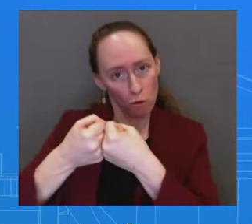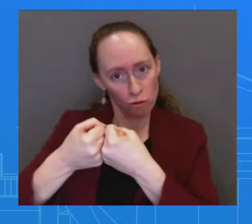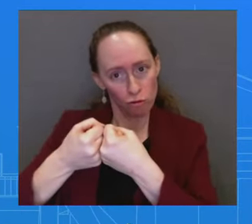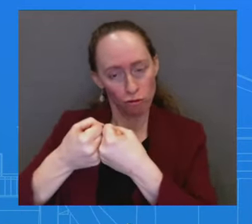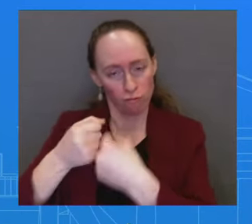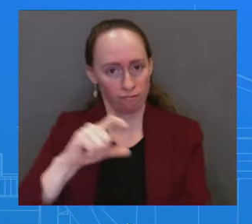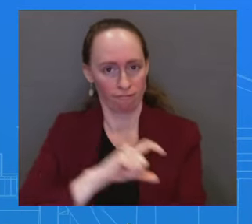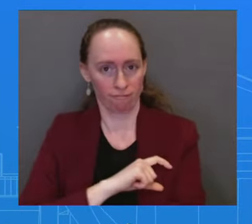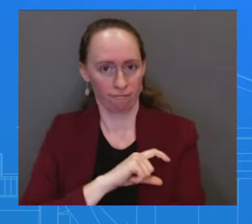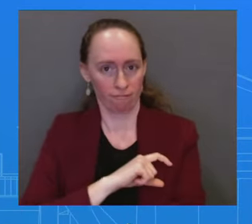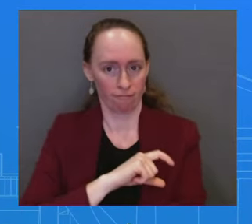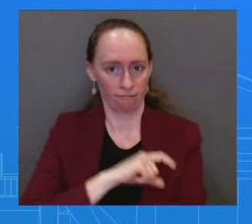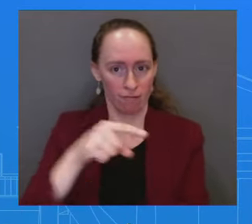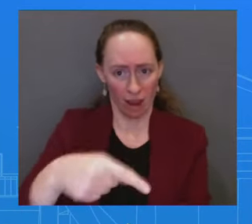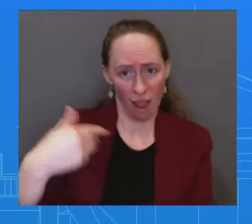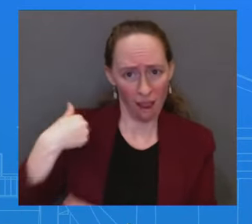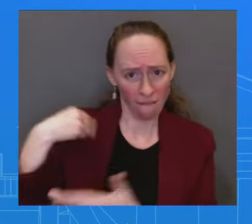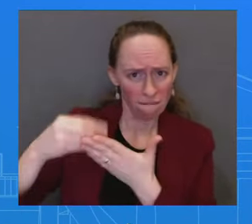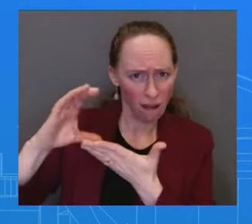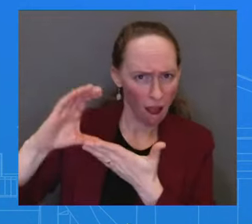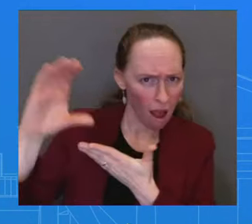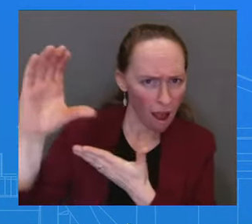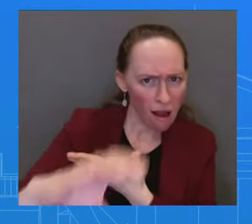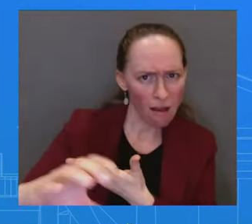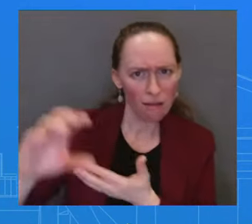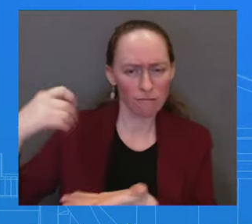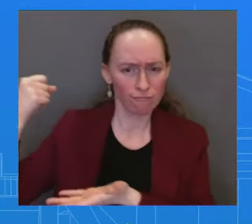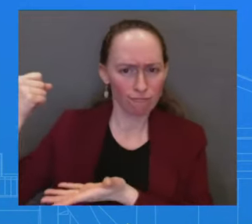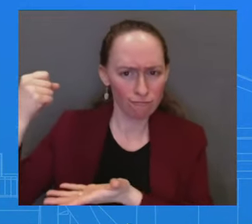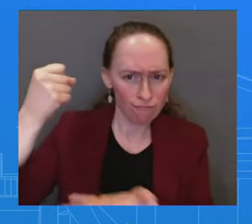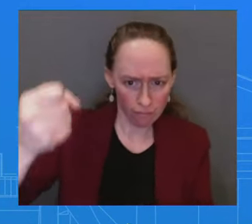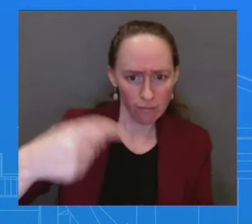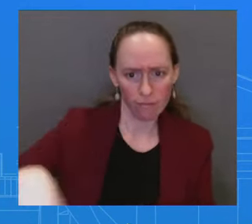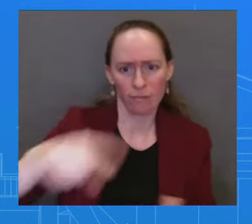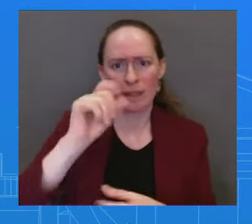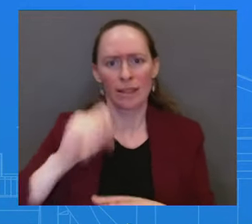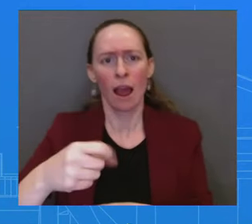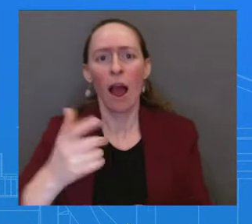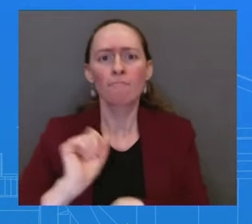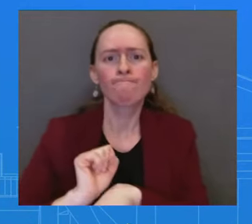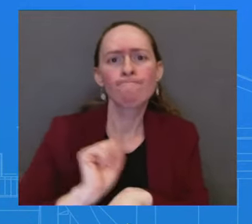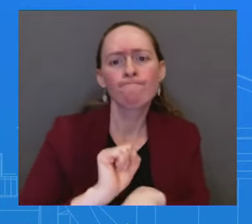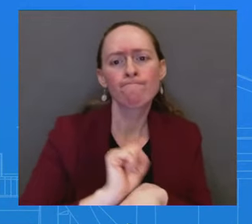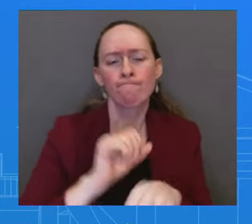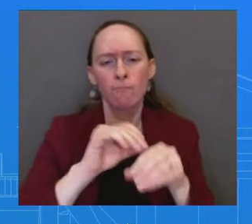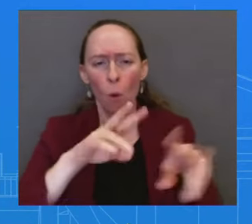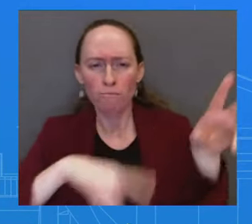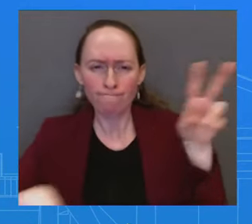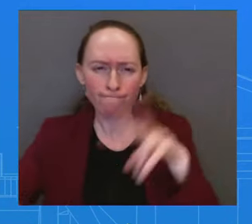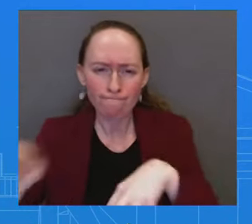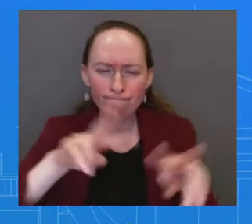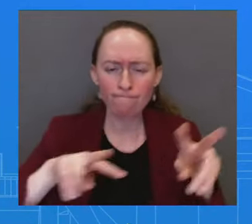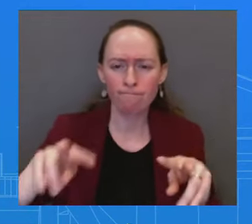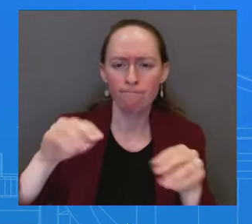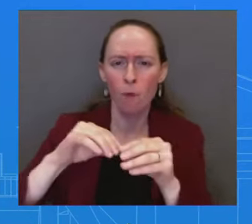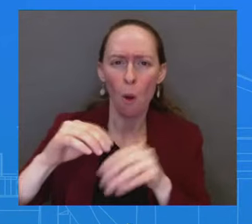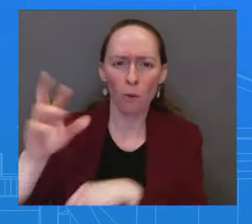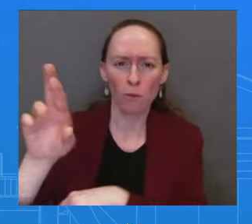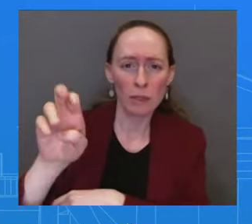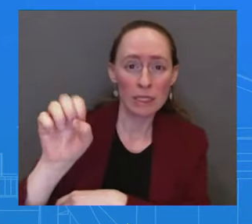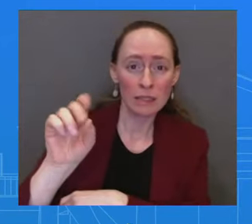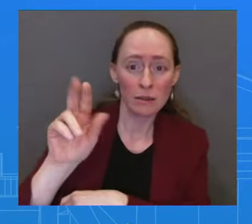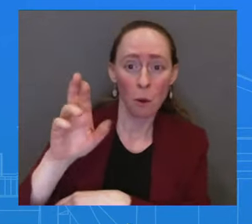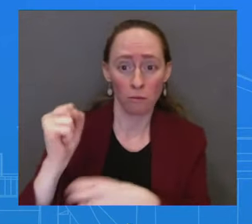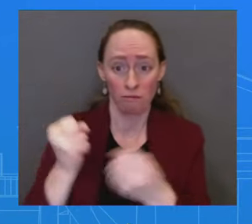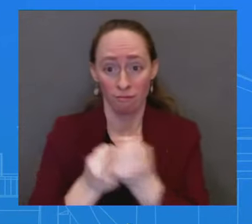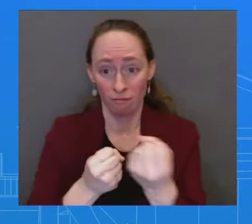Patrol agents. We want to help them do their jobs. We want to give them more resources. And the answer we keep getting back from House Republicans is